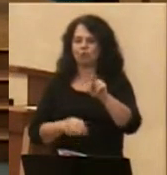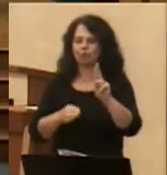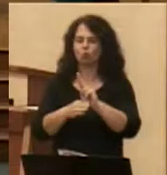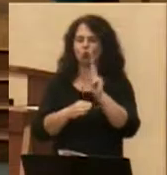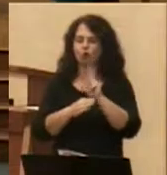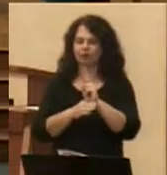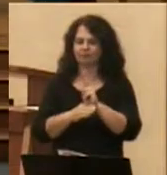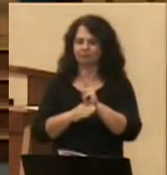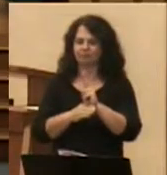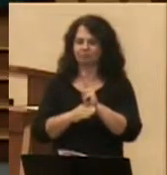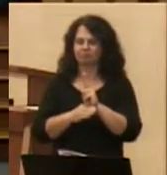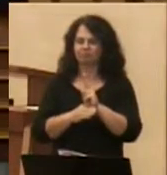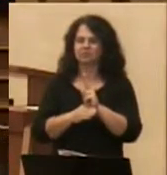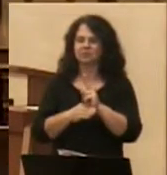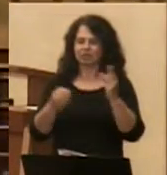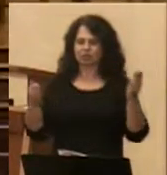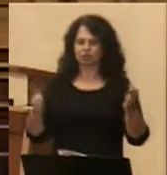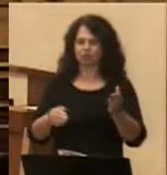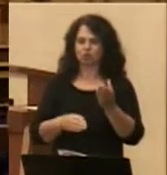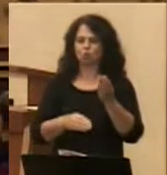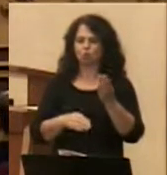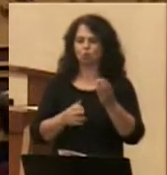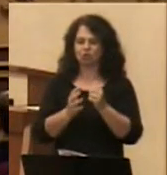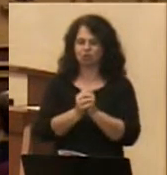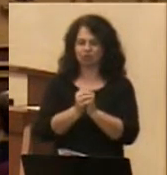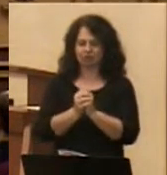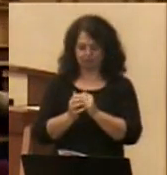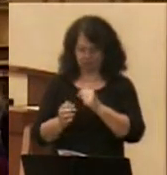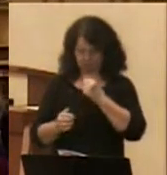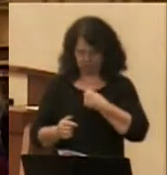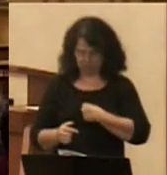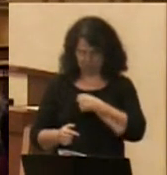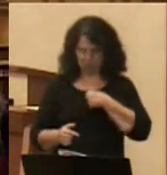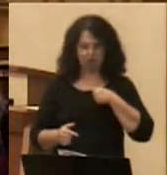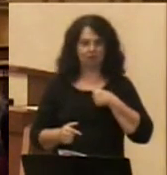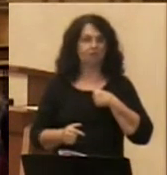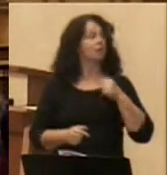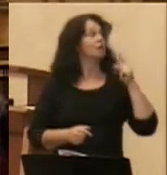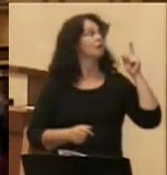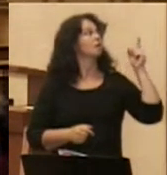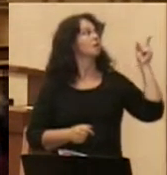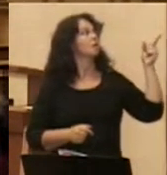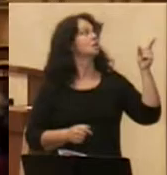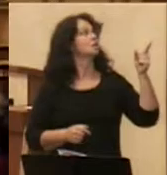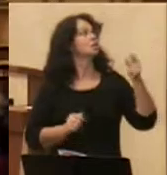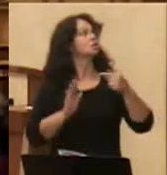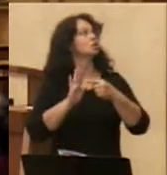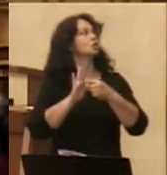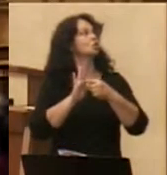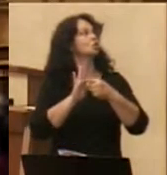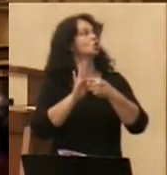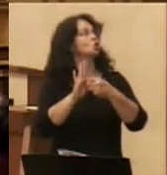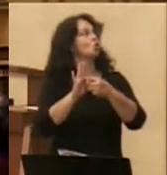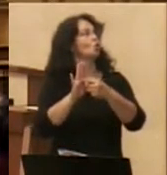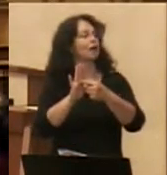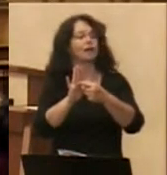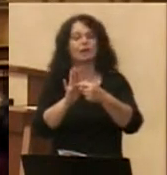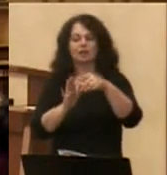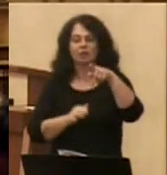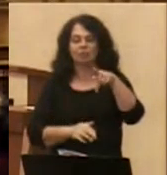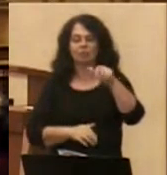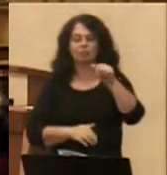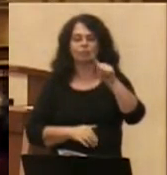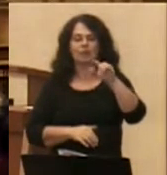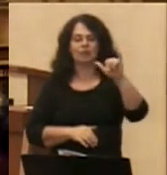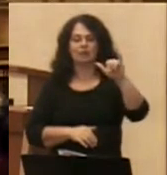This cross is called the cross patty because of its flared ends. Every end is bigger at